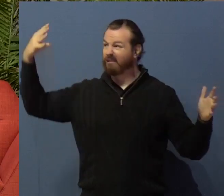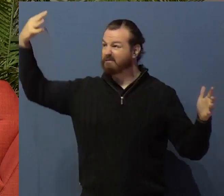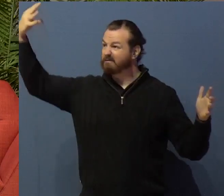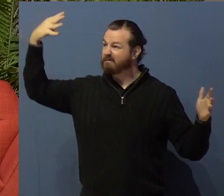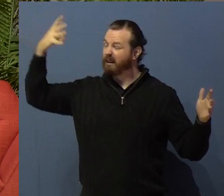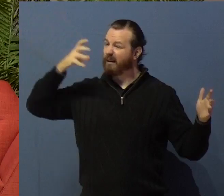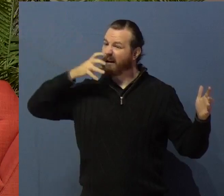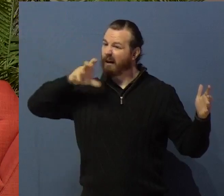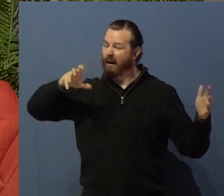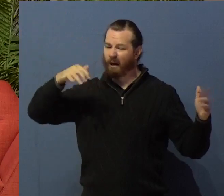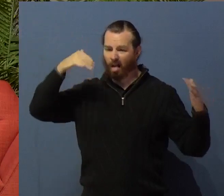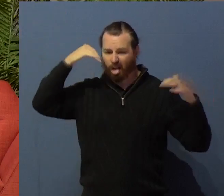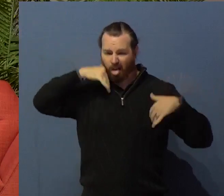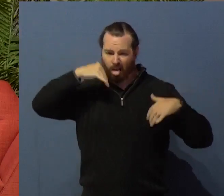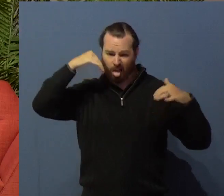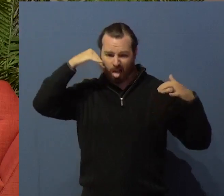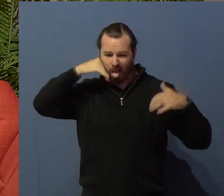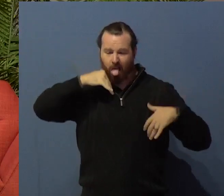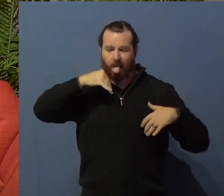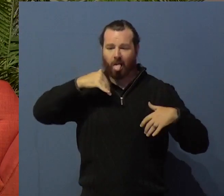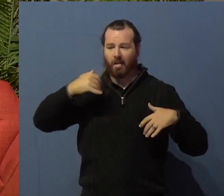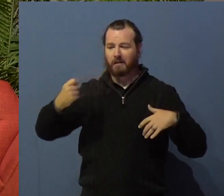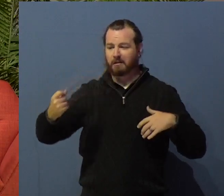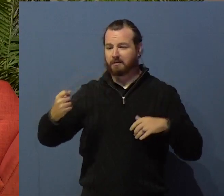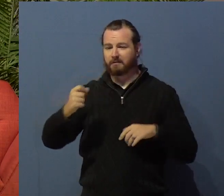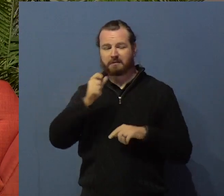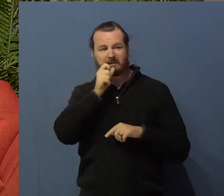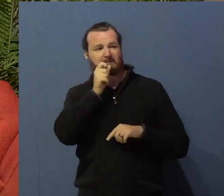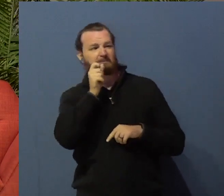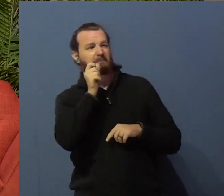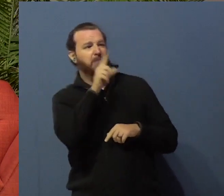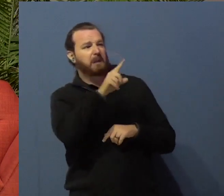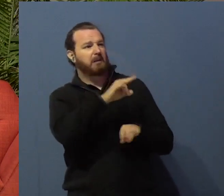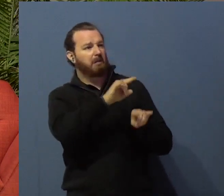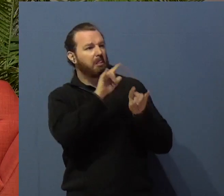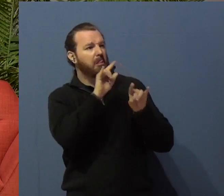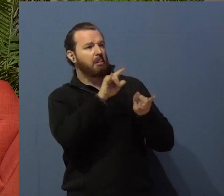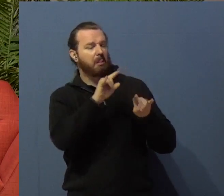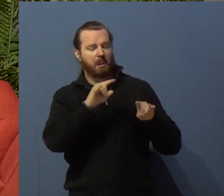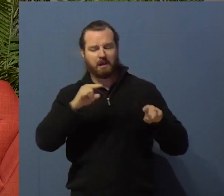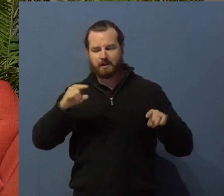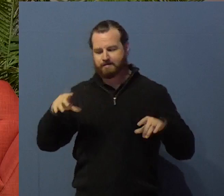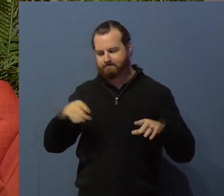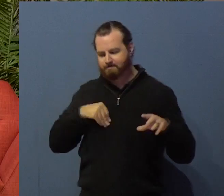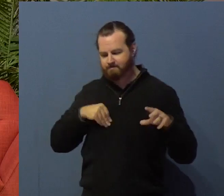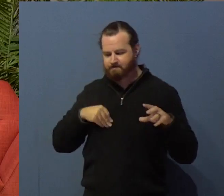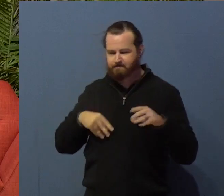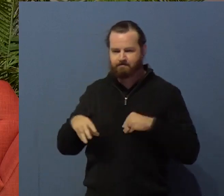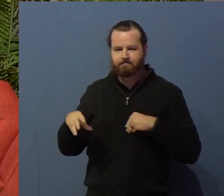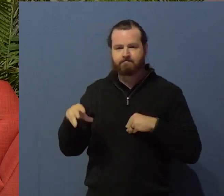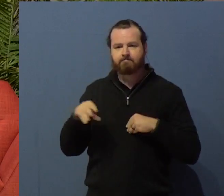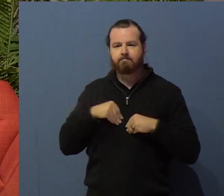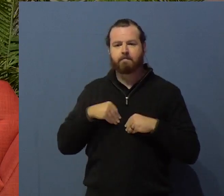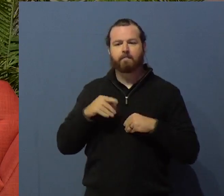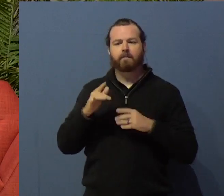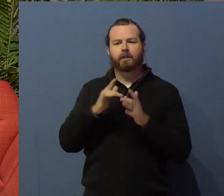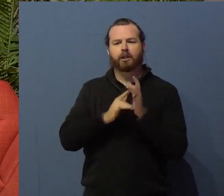He doesn't strike out. He doesn't lash out. He doesn't curse his enemies. He doesn't become an activist.